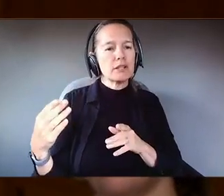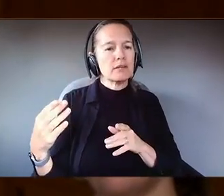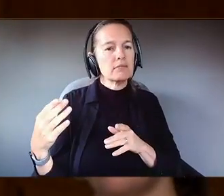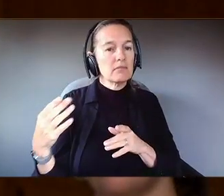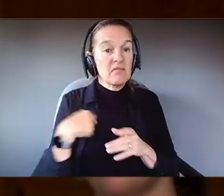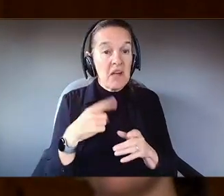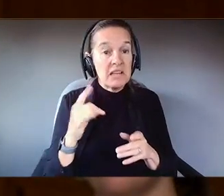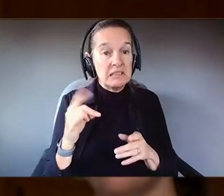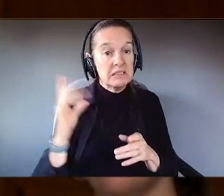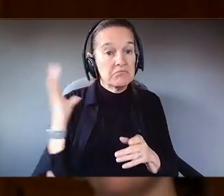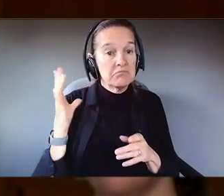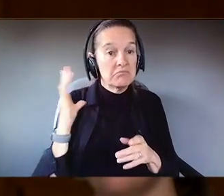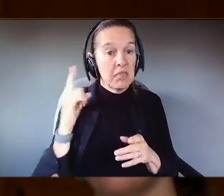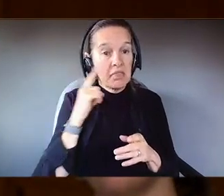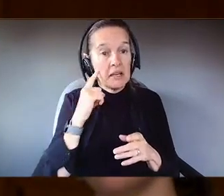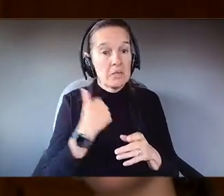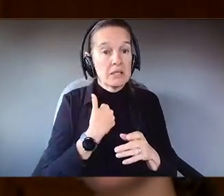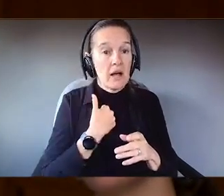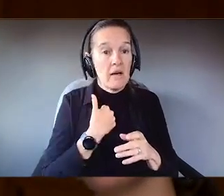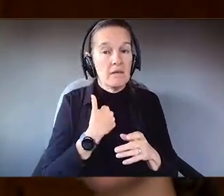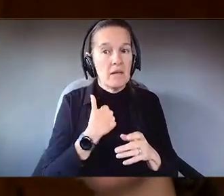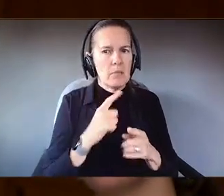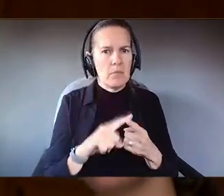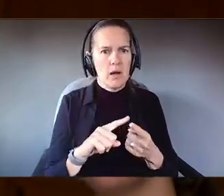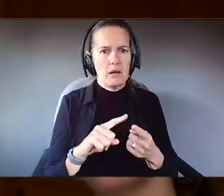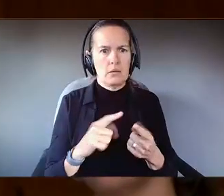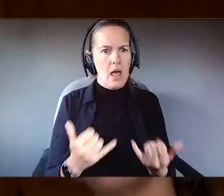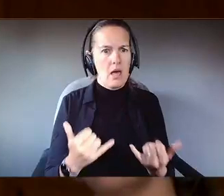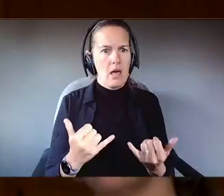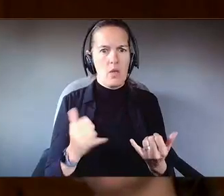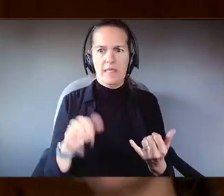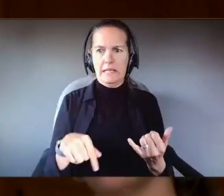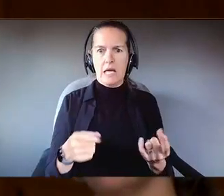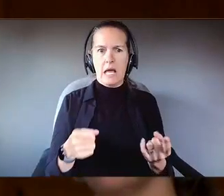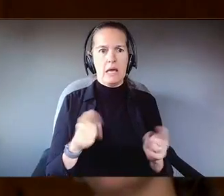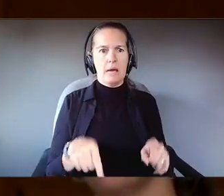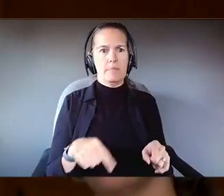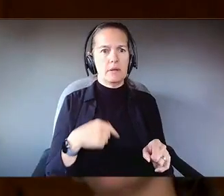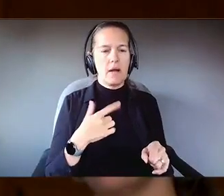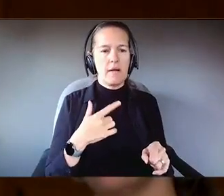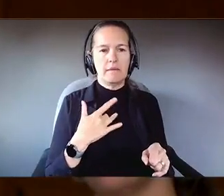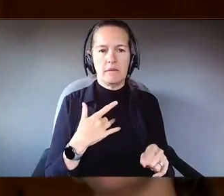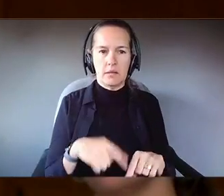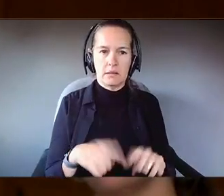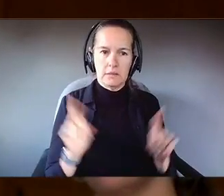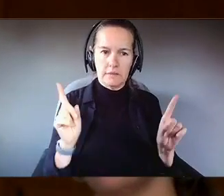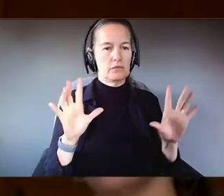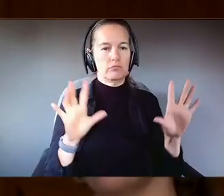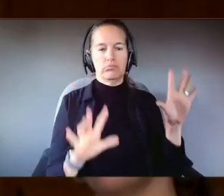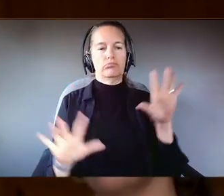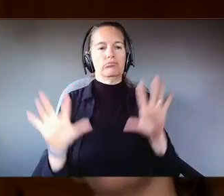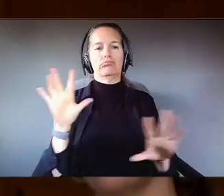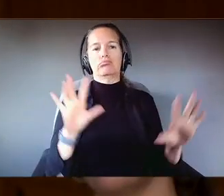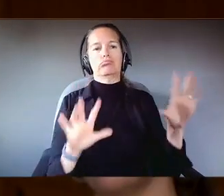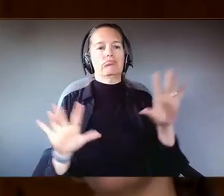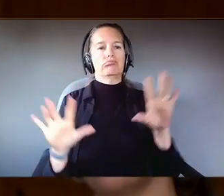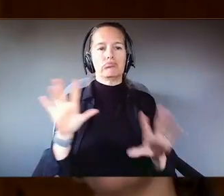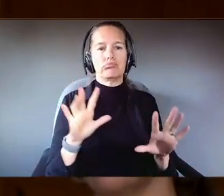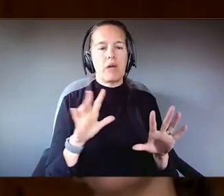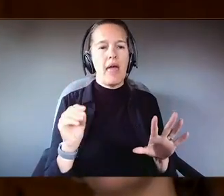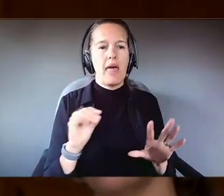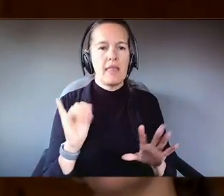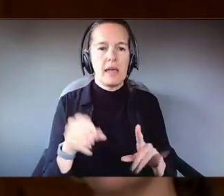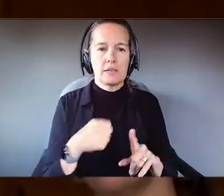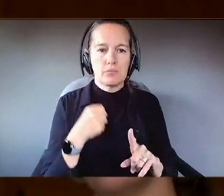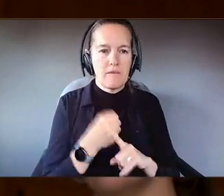I've raised to a whole different kind of level as well. And it's profound to know,